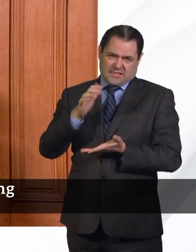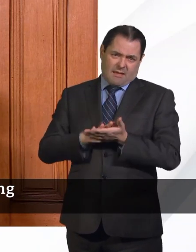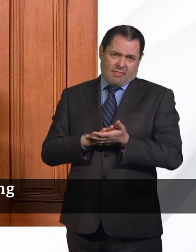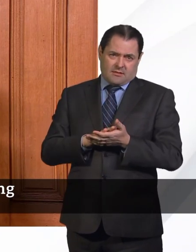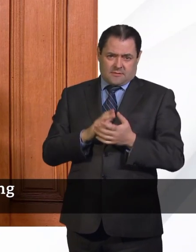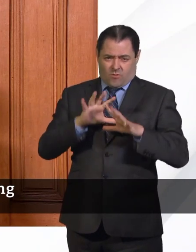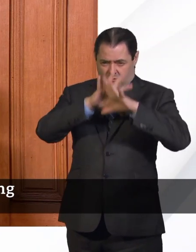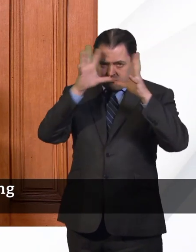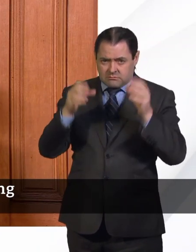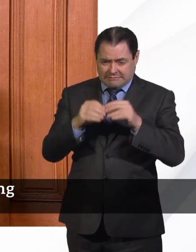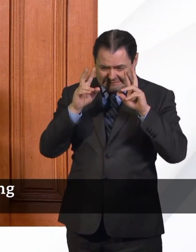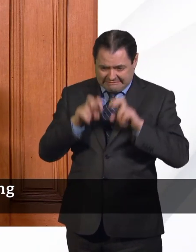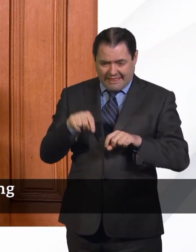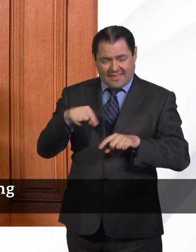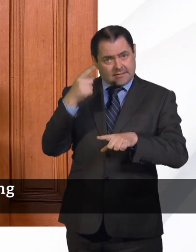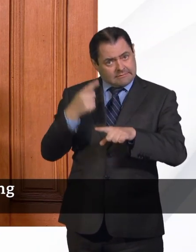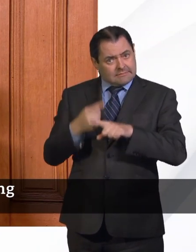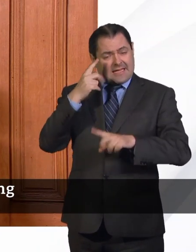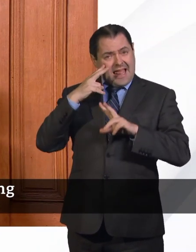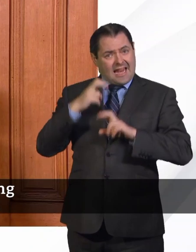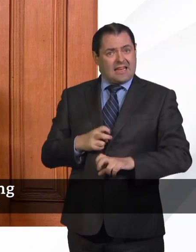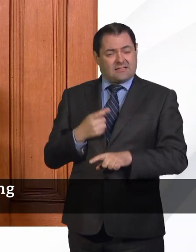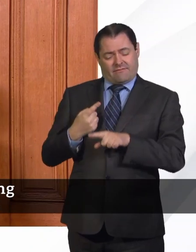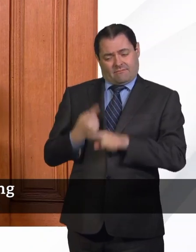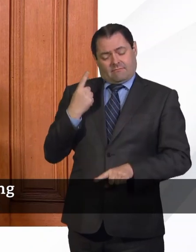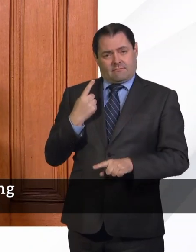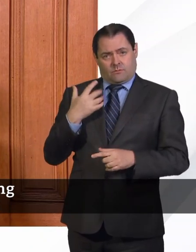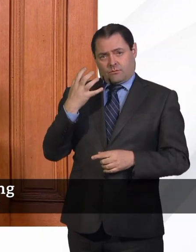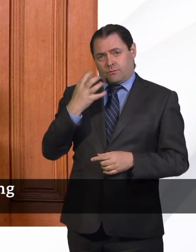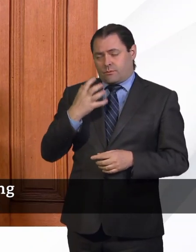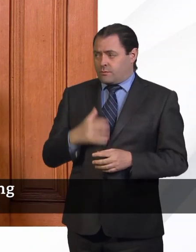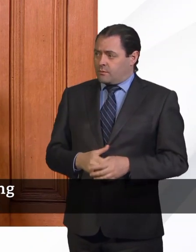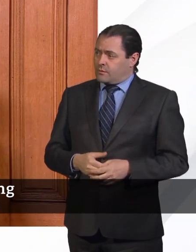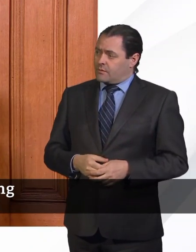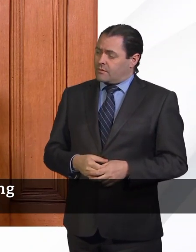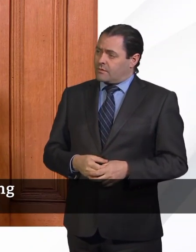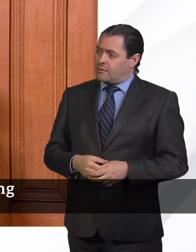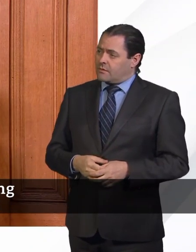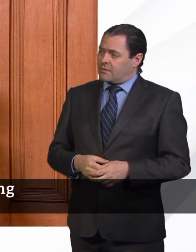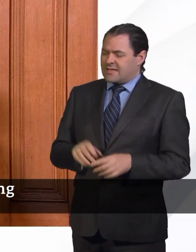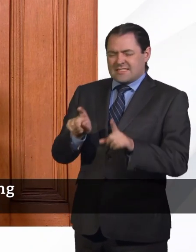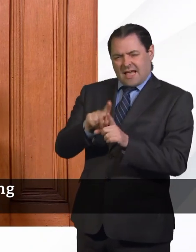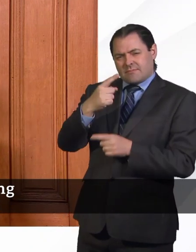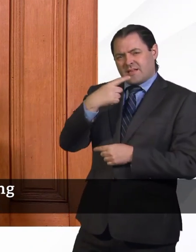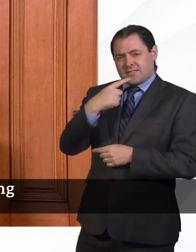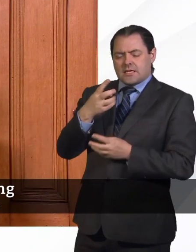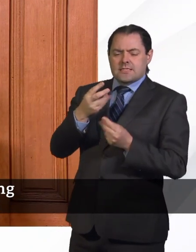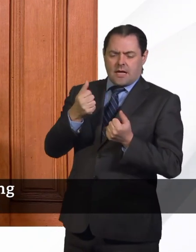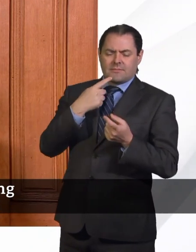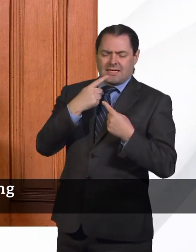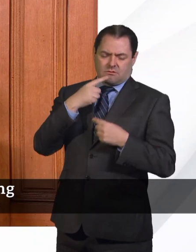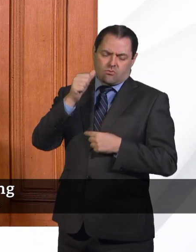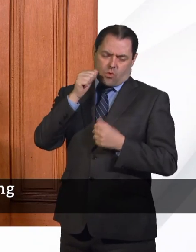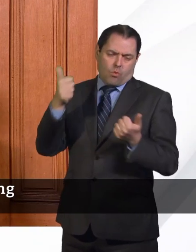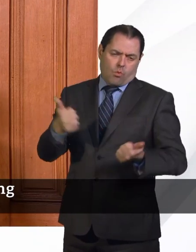So we've actually produced the sort of analysis in a relatively short time. As you say, some of these data were already available.